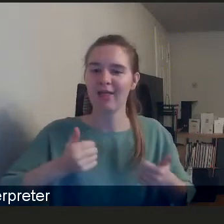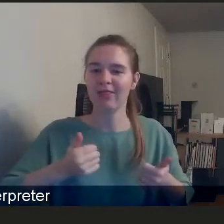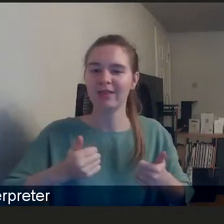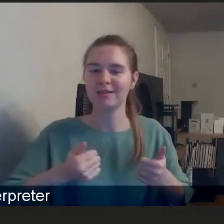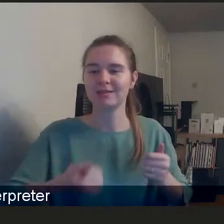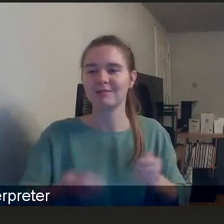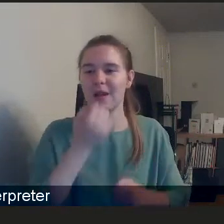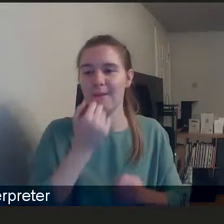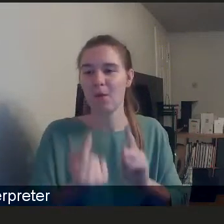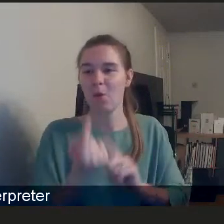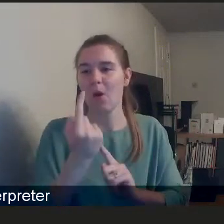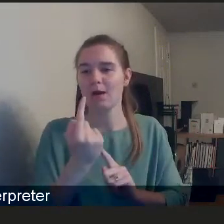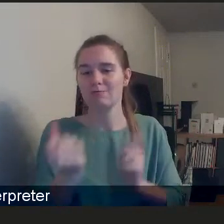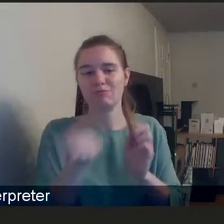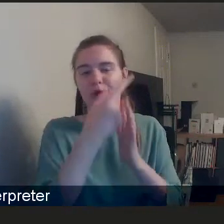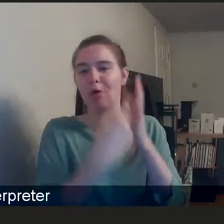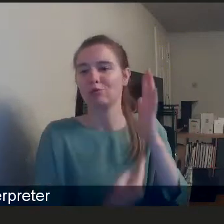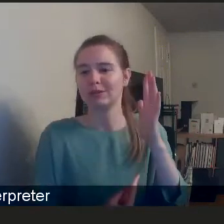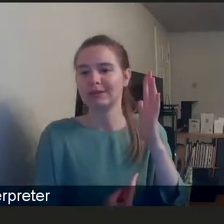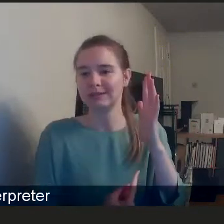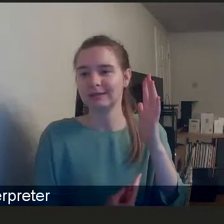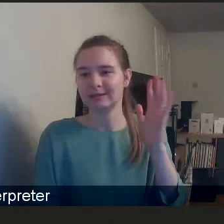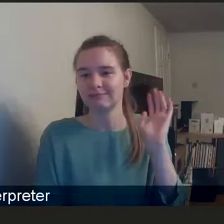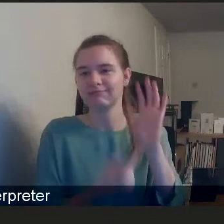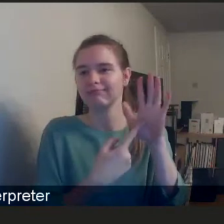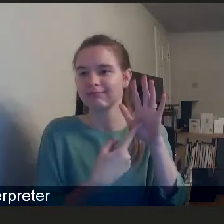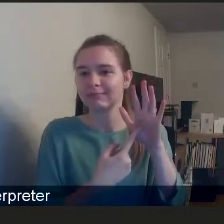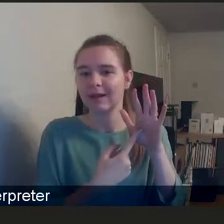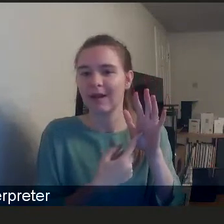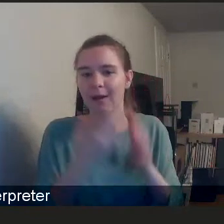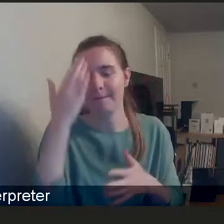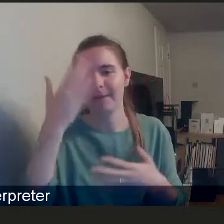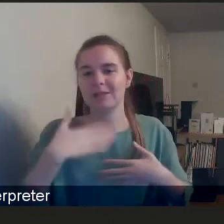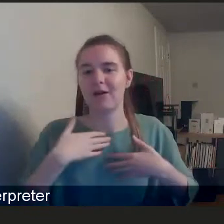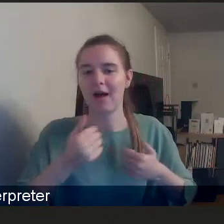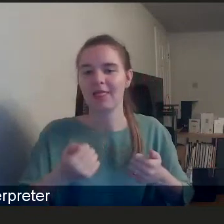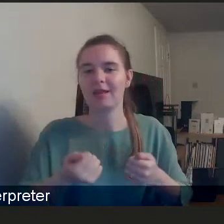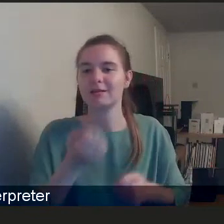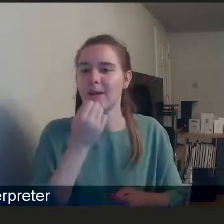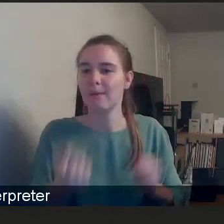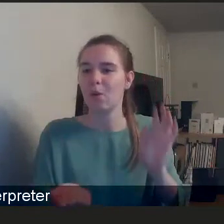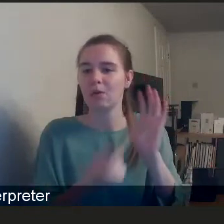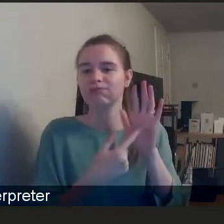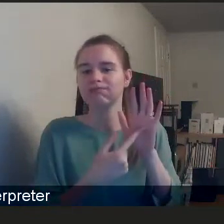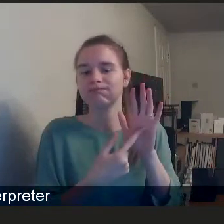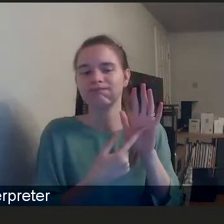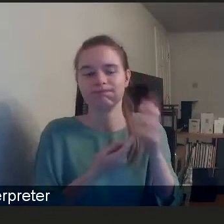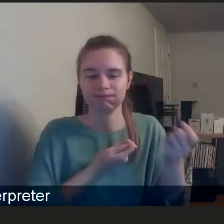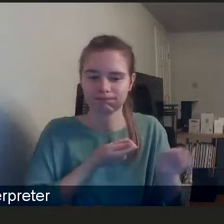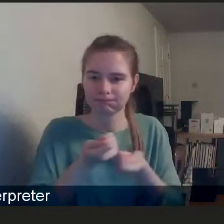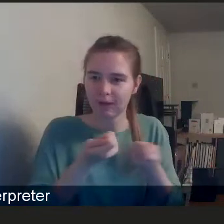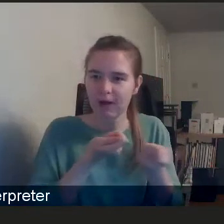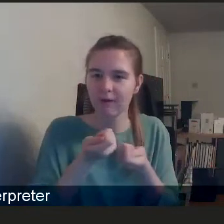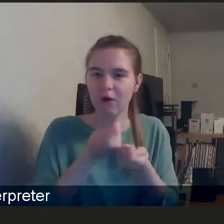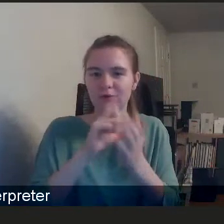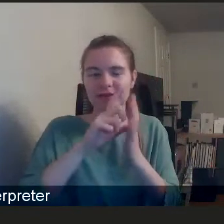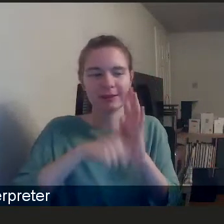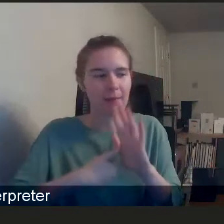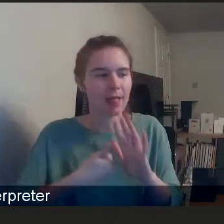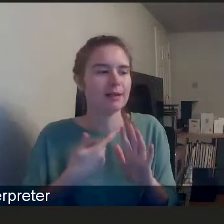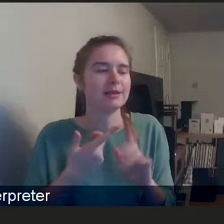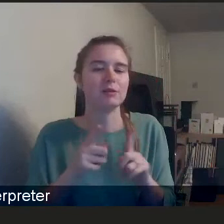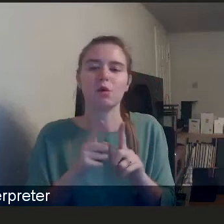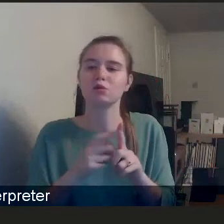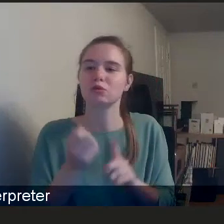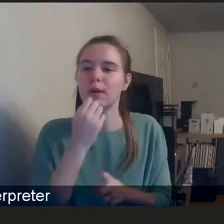asset or number one priority. And mental health is the number one driver, uh, of disability. And it's the number